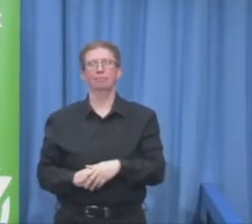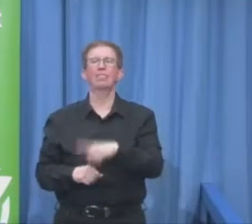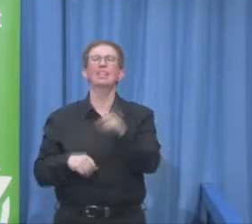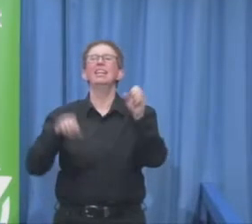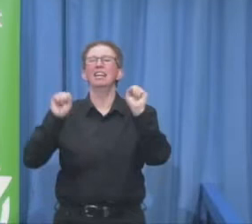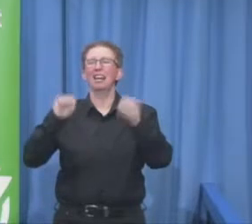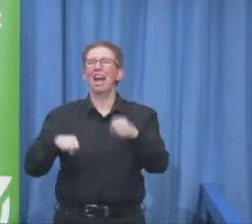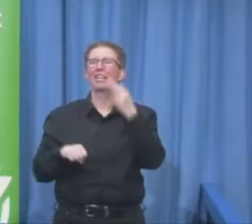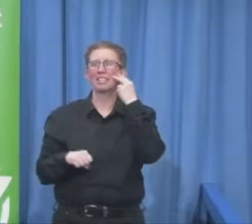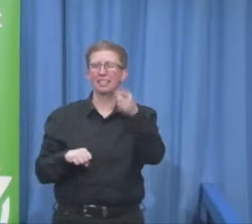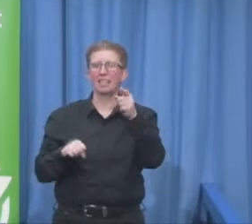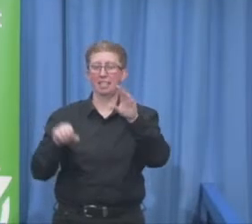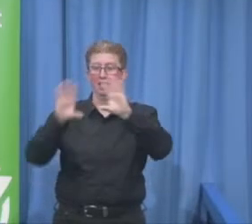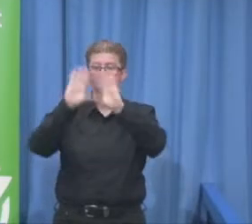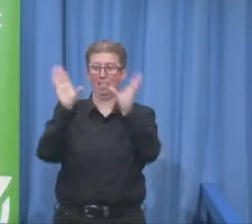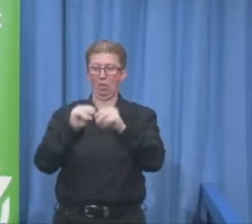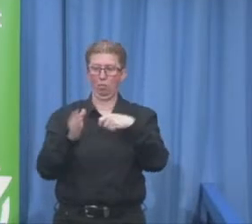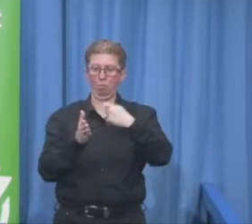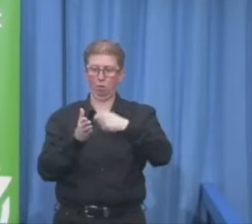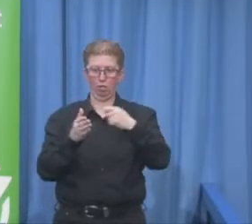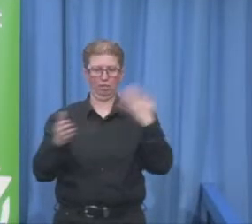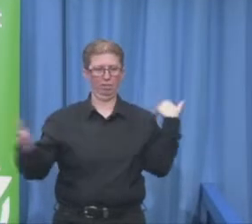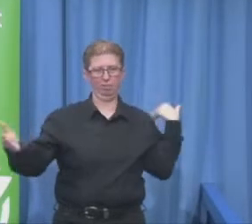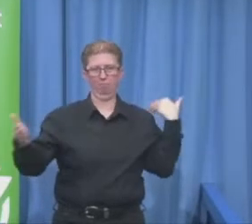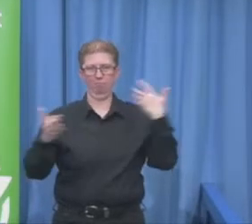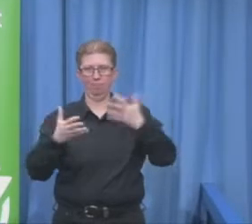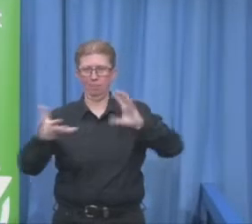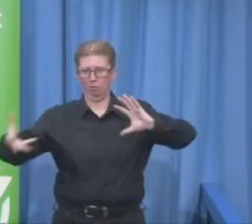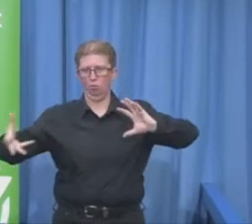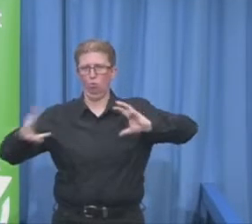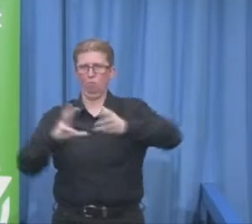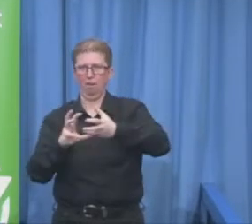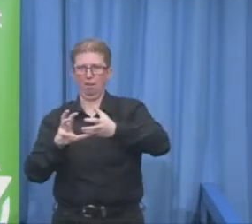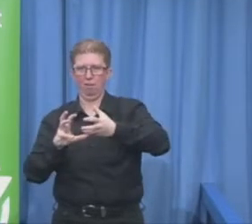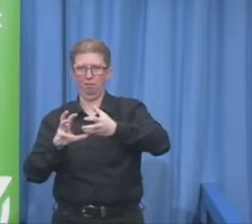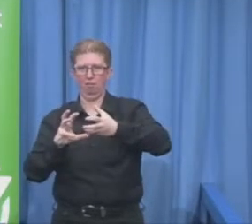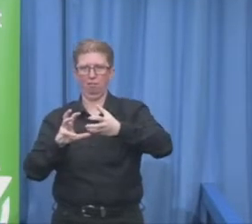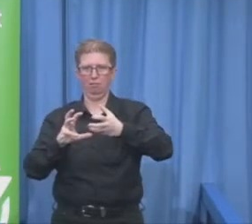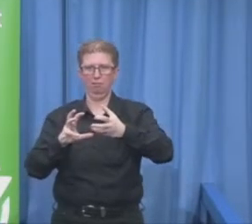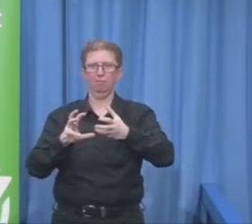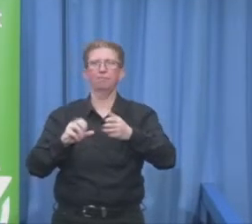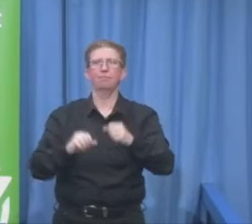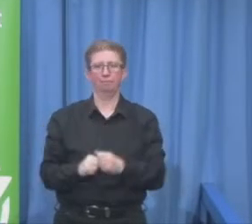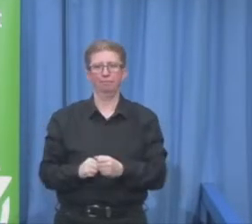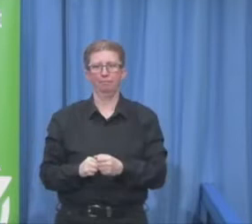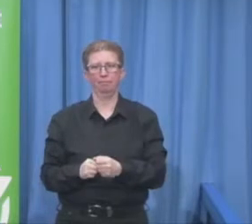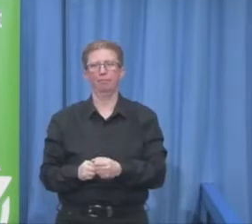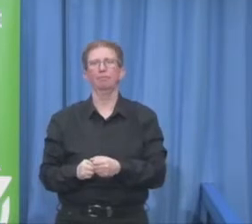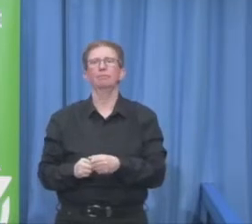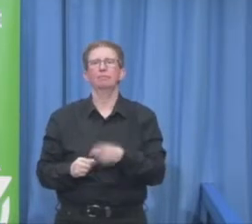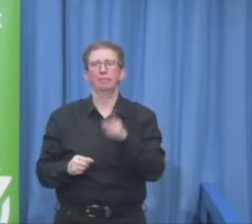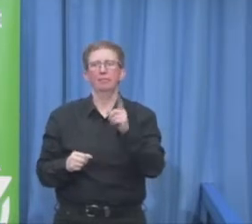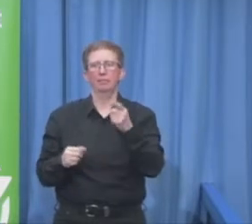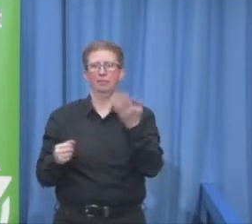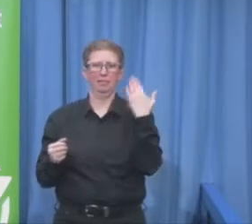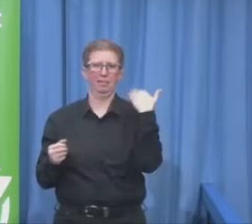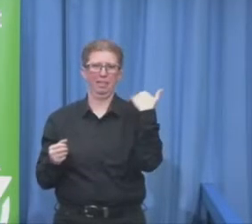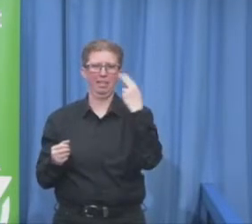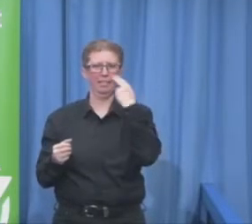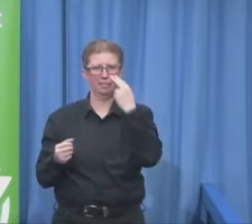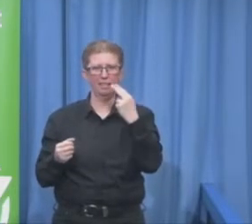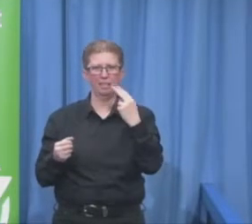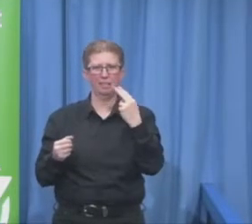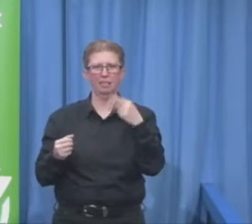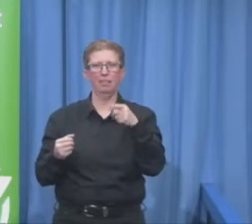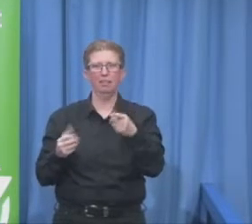is in the report which you all got and also the almanac last night you got this the big green book so in